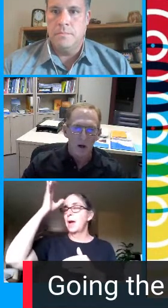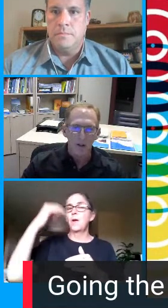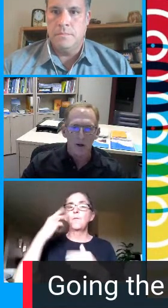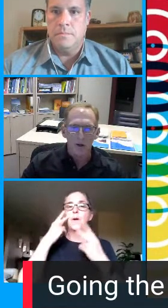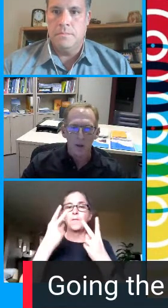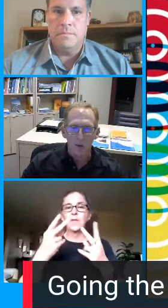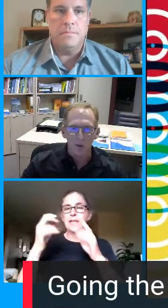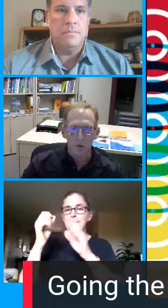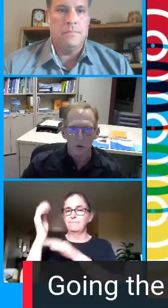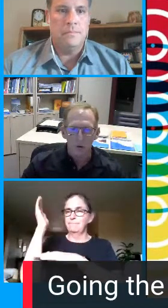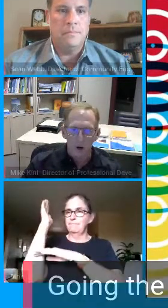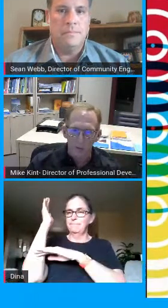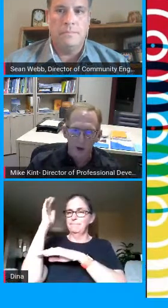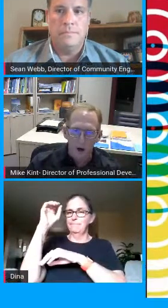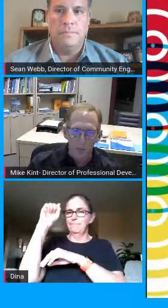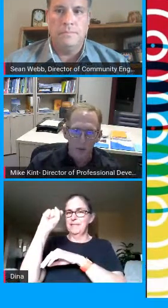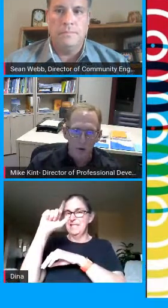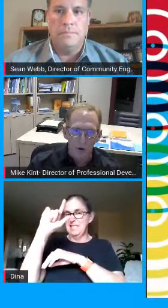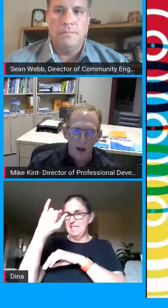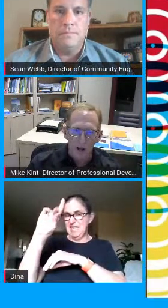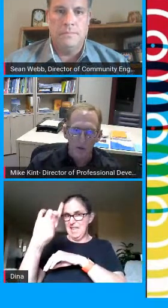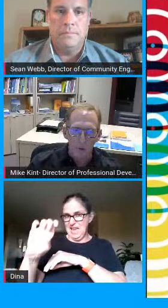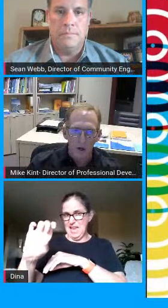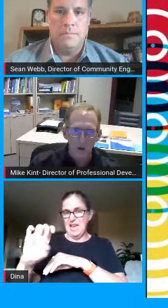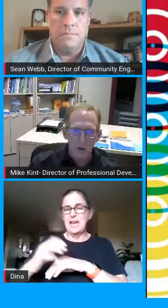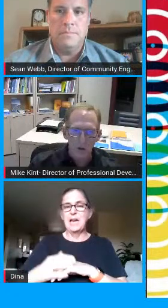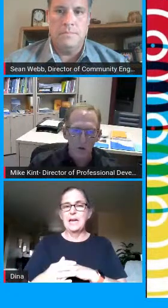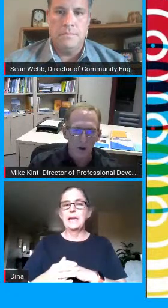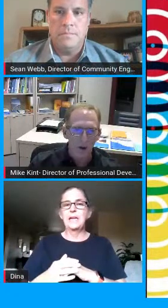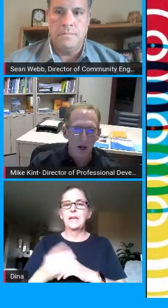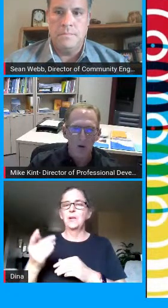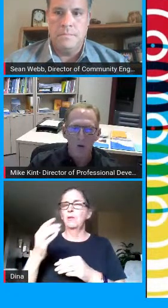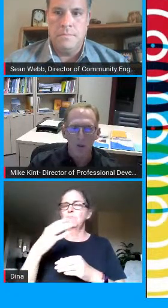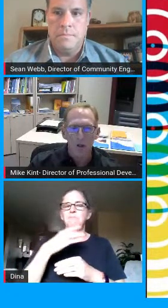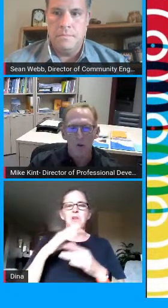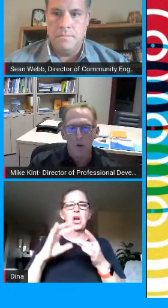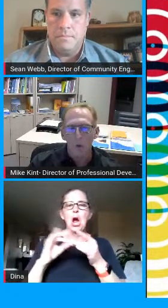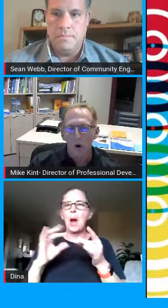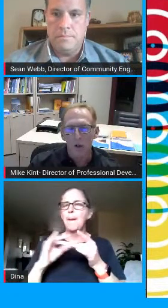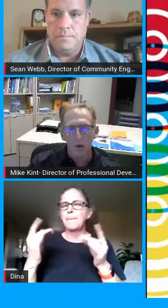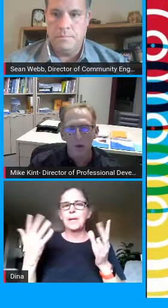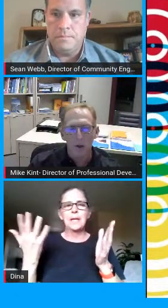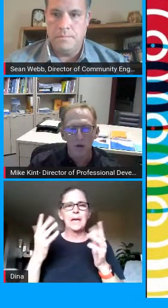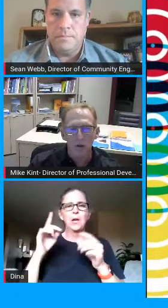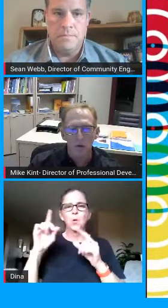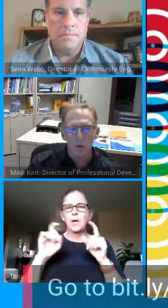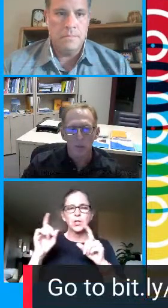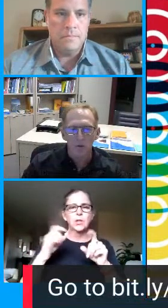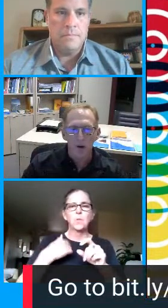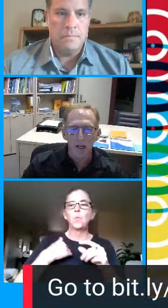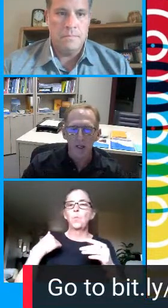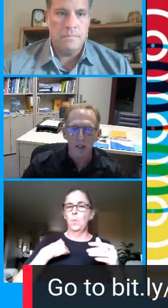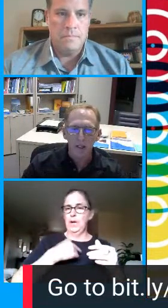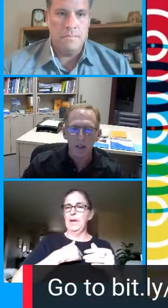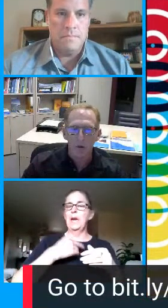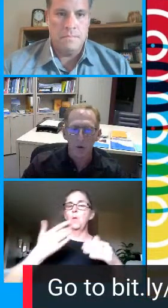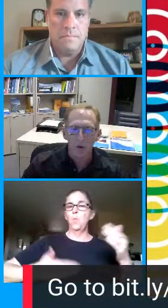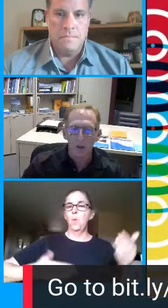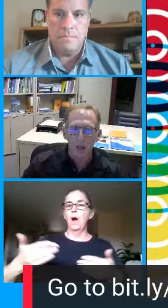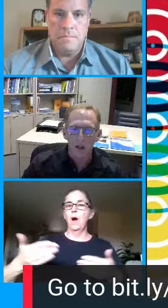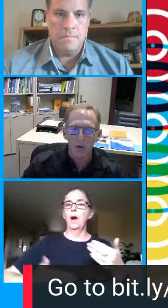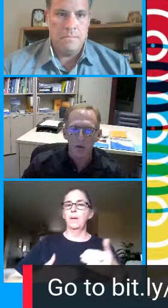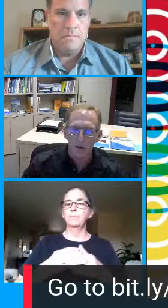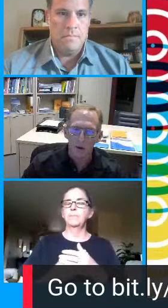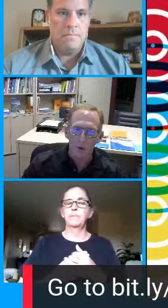you're unable to comment or ask questions however because we welcome your questions we have provided a link